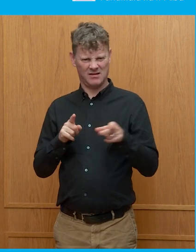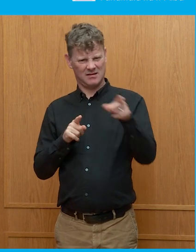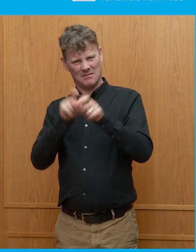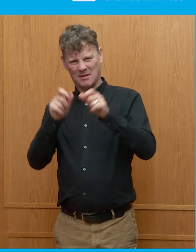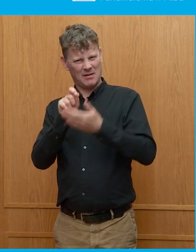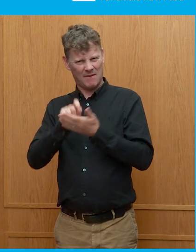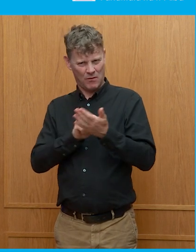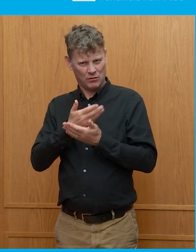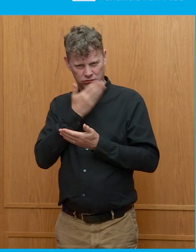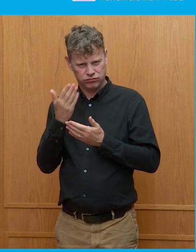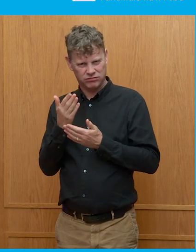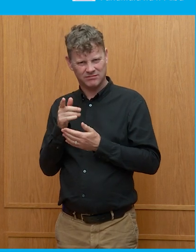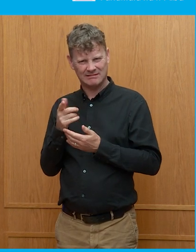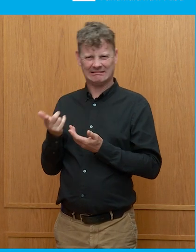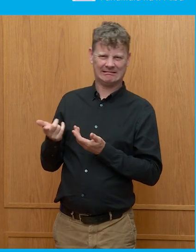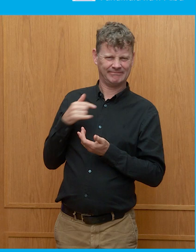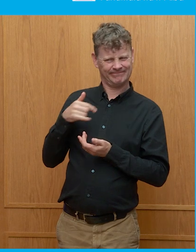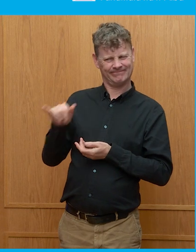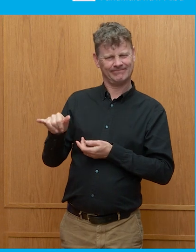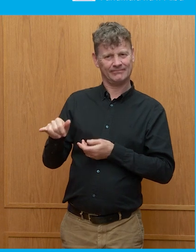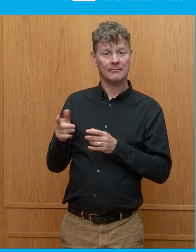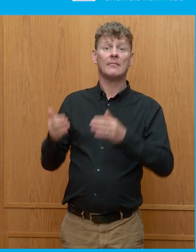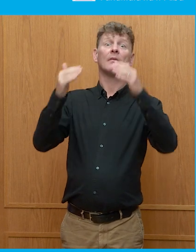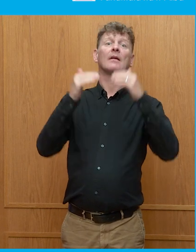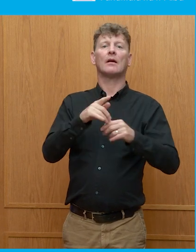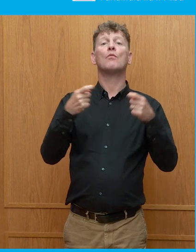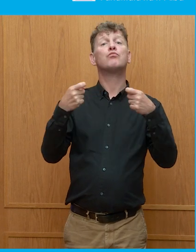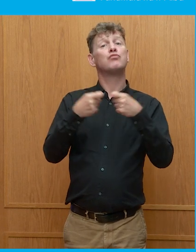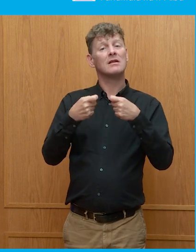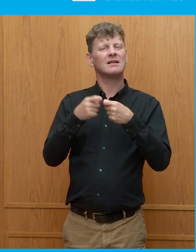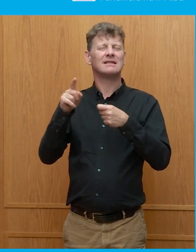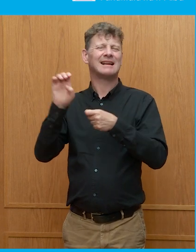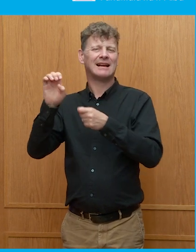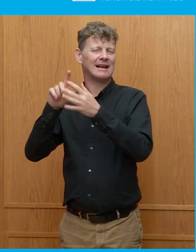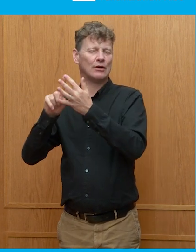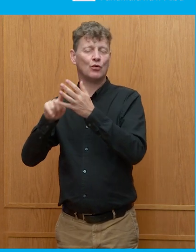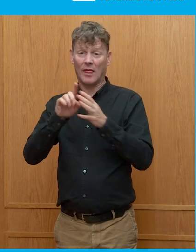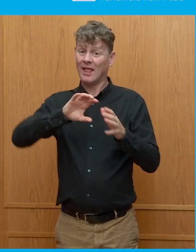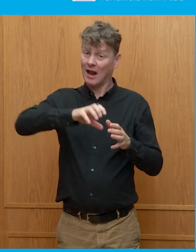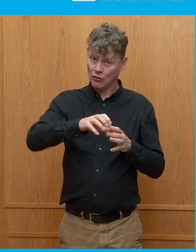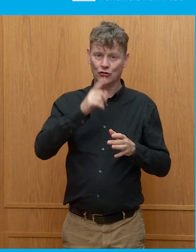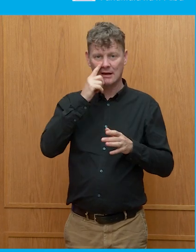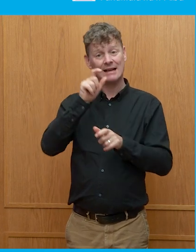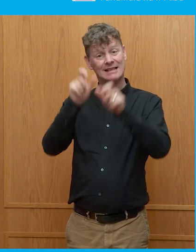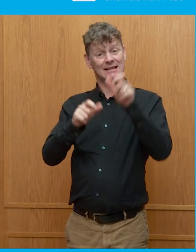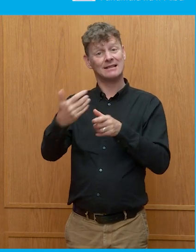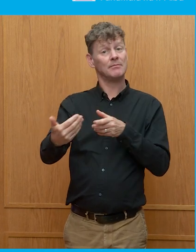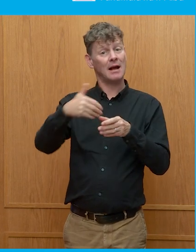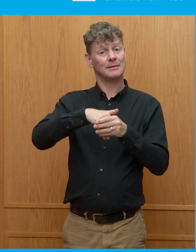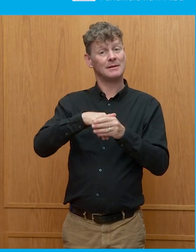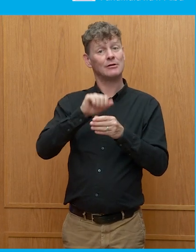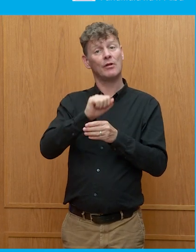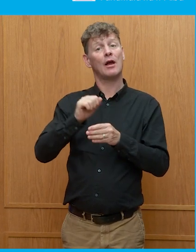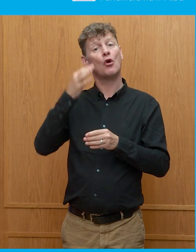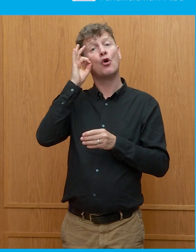Brussels, not the European Union, but the country, they brought citizen participation into work in their committee process.